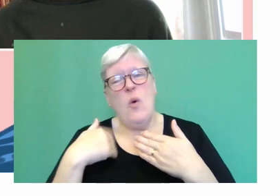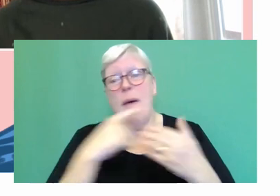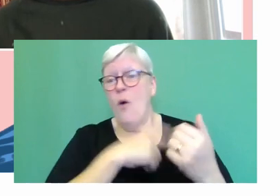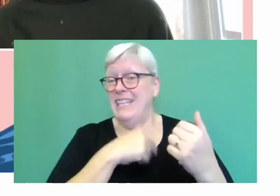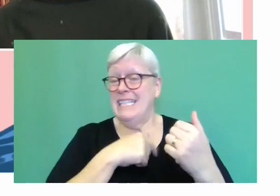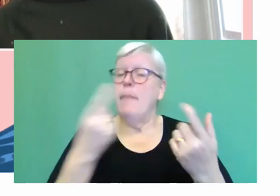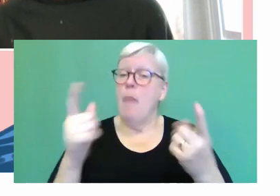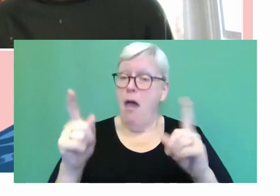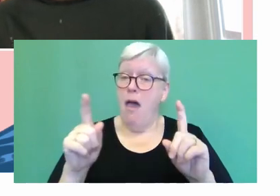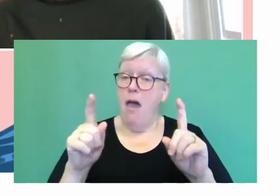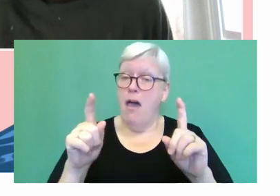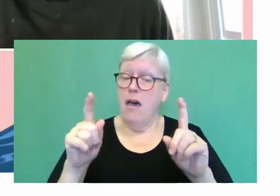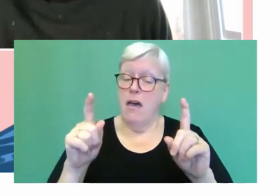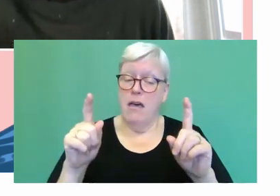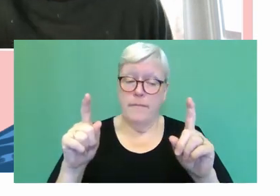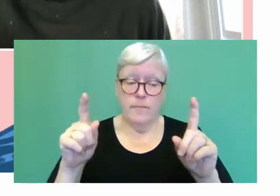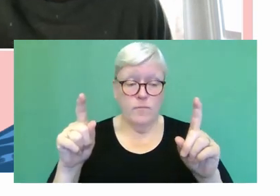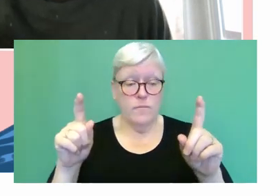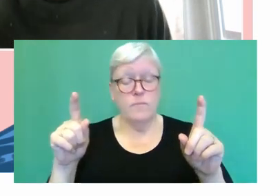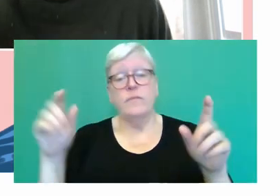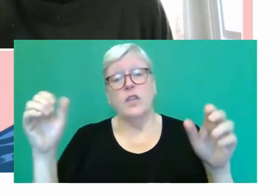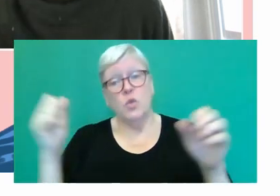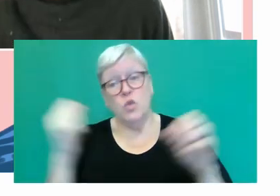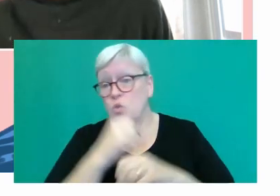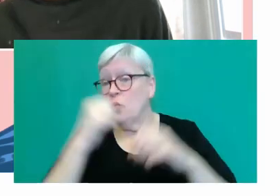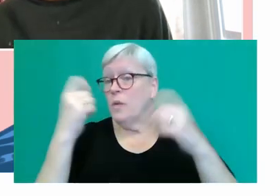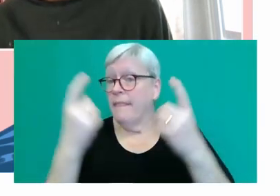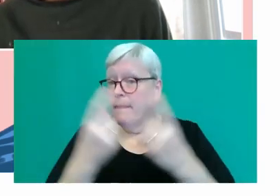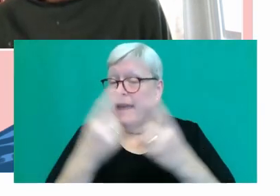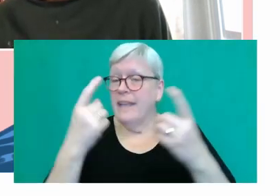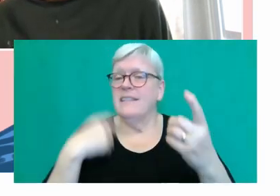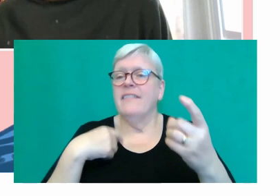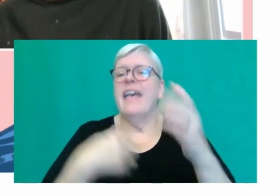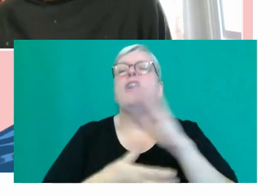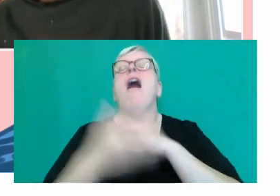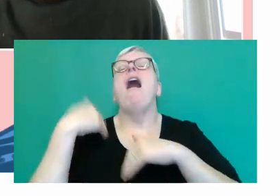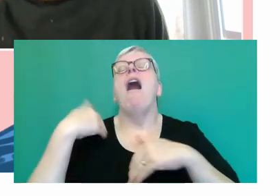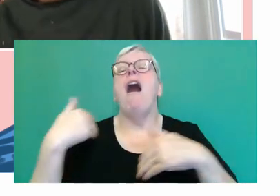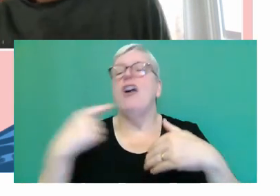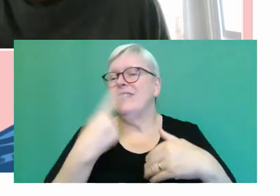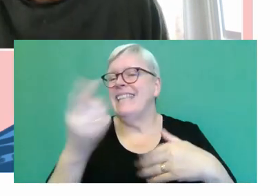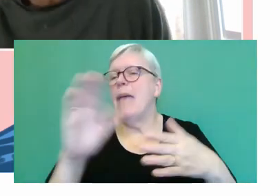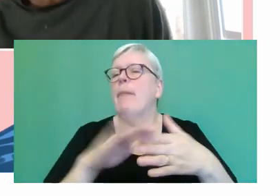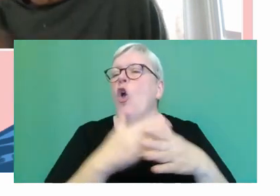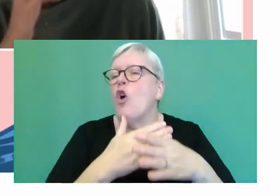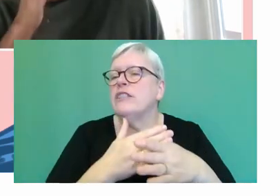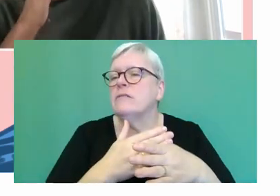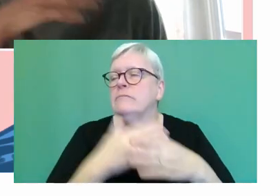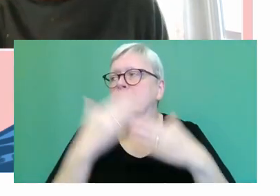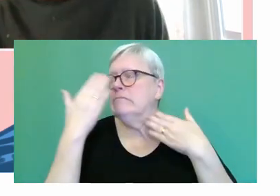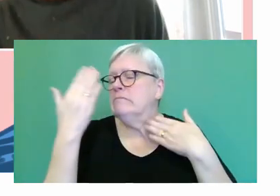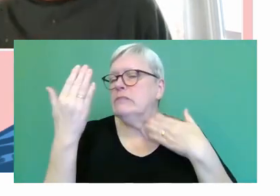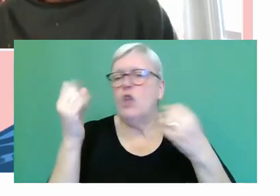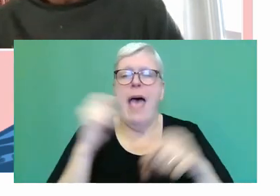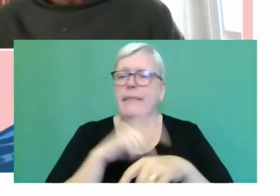you sort of do these things and then you retrofit reasons. Yeah. You don't know what, what, what was driving your,